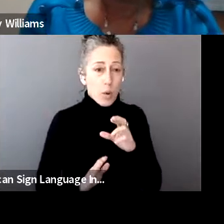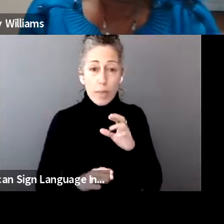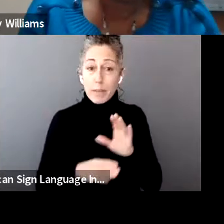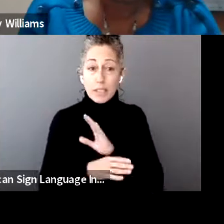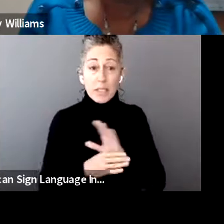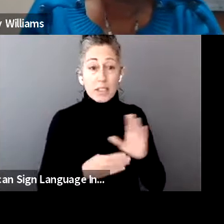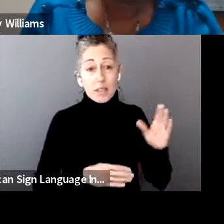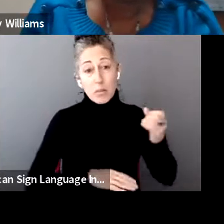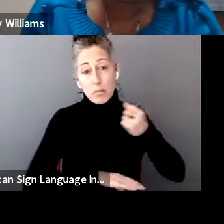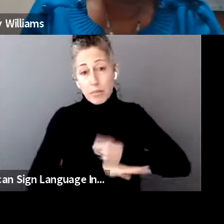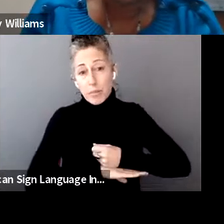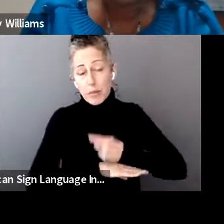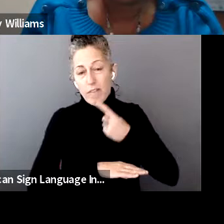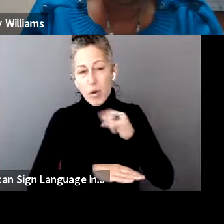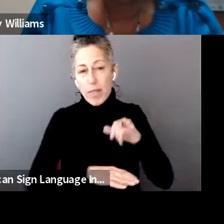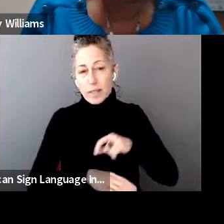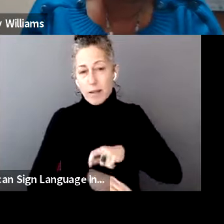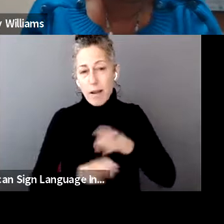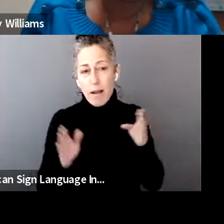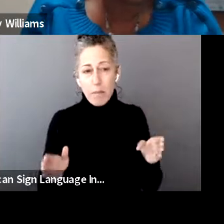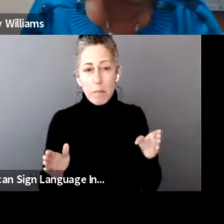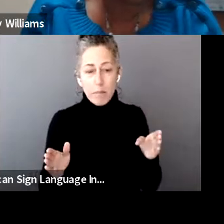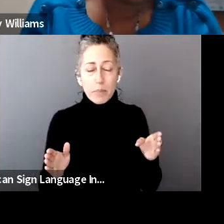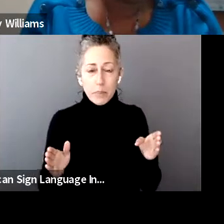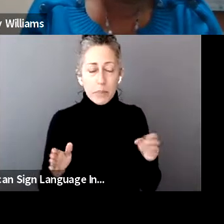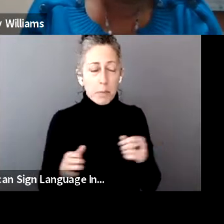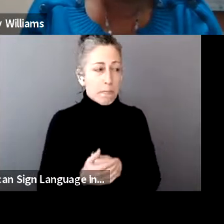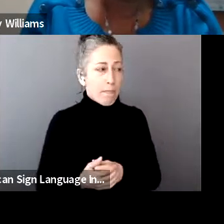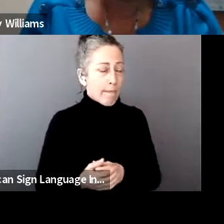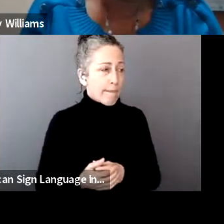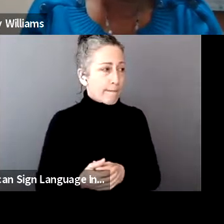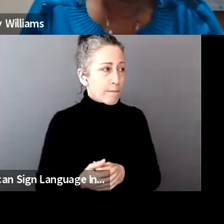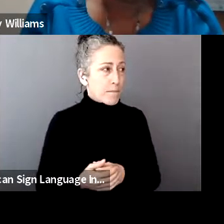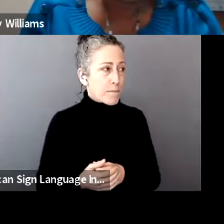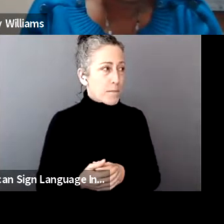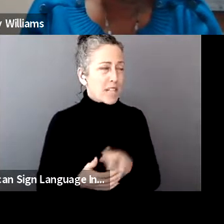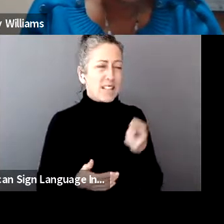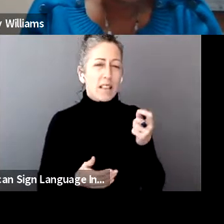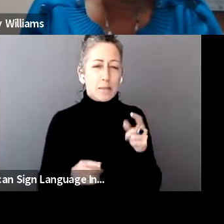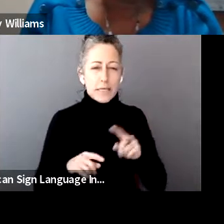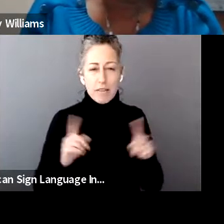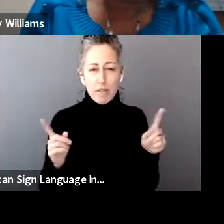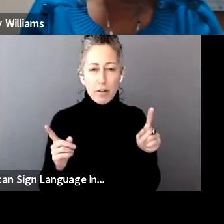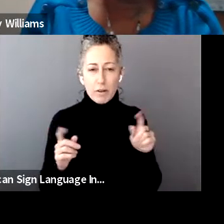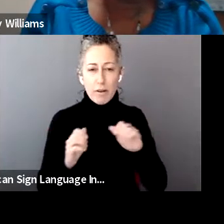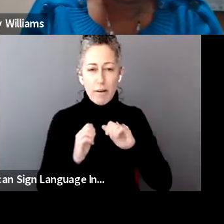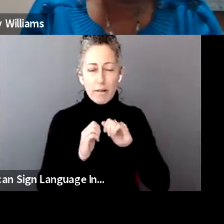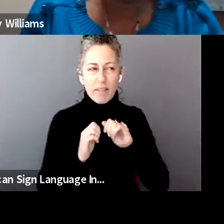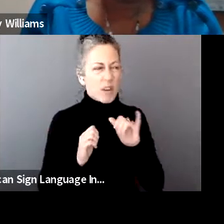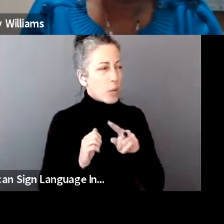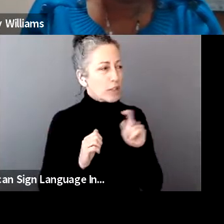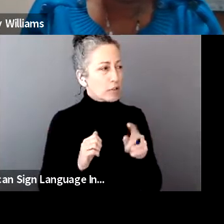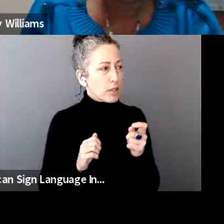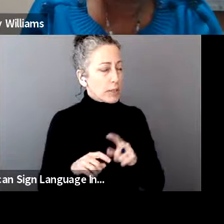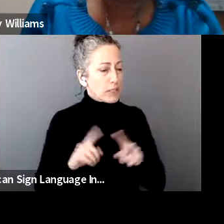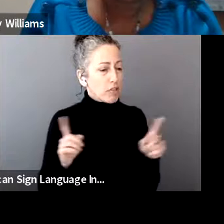there is a credit for self-employed fowlers, this year. It's a little different how they're asking the question. I'm thinking the